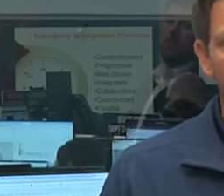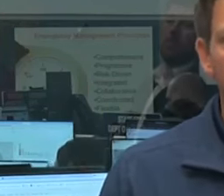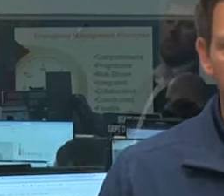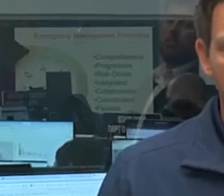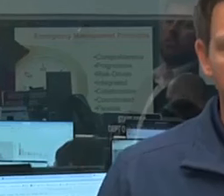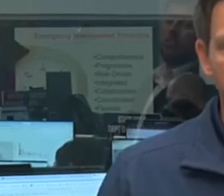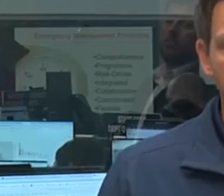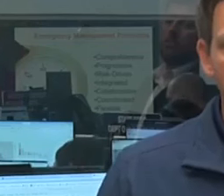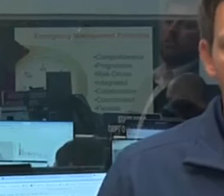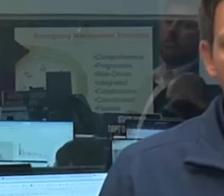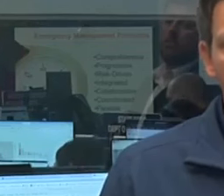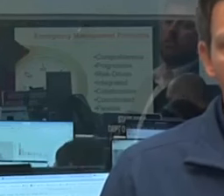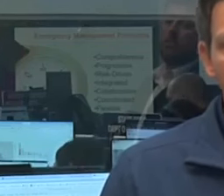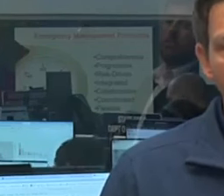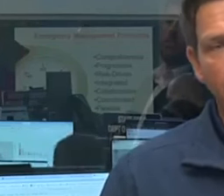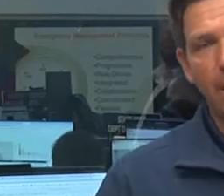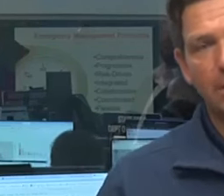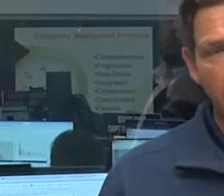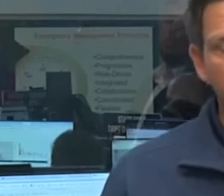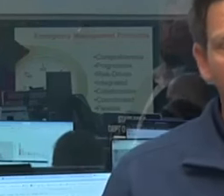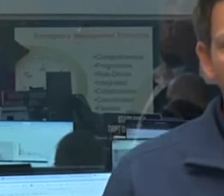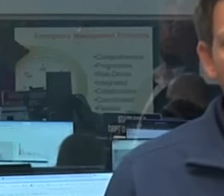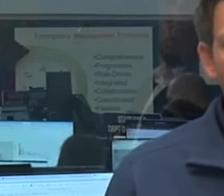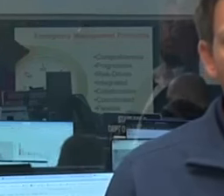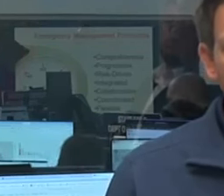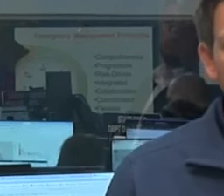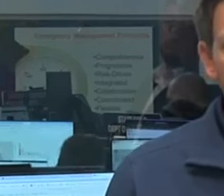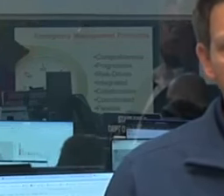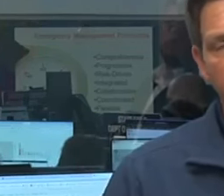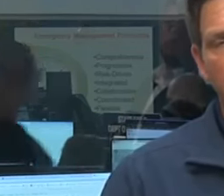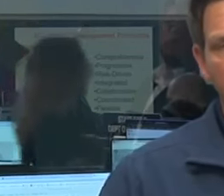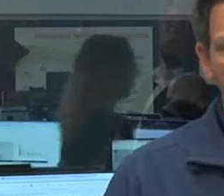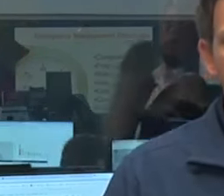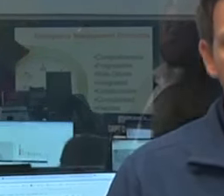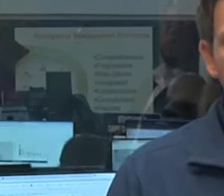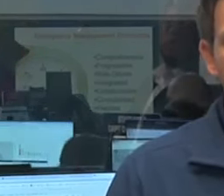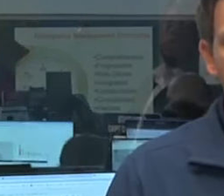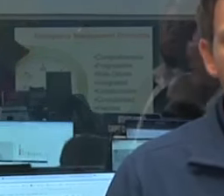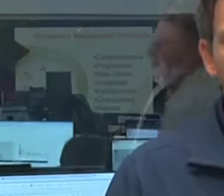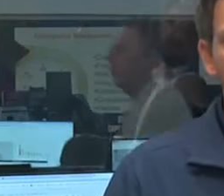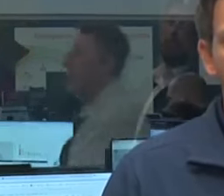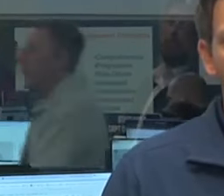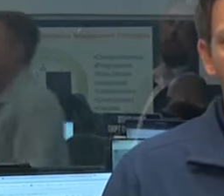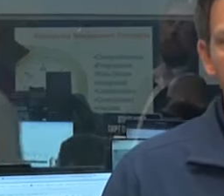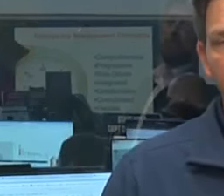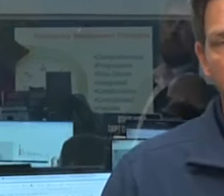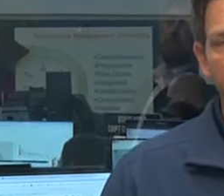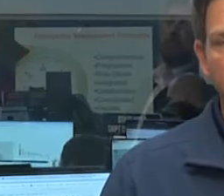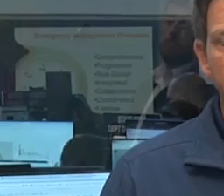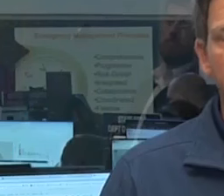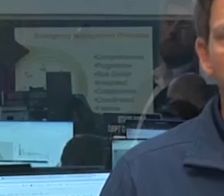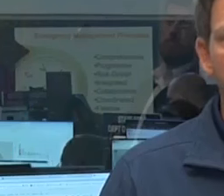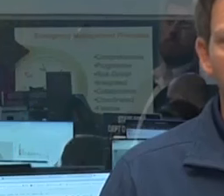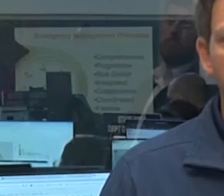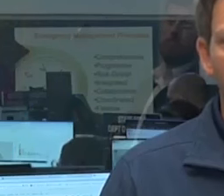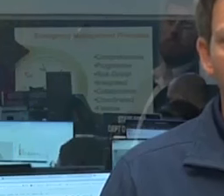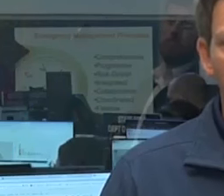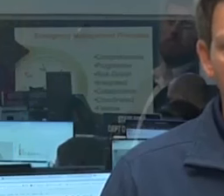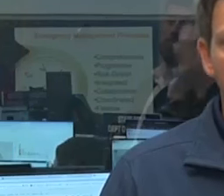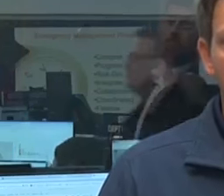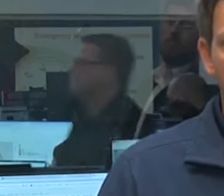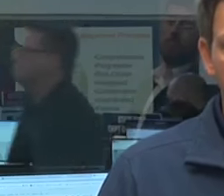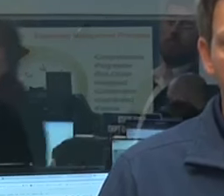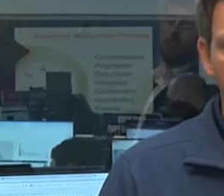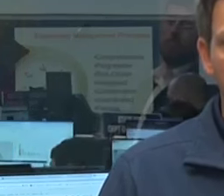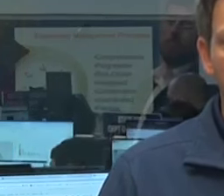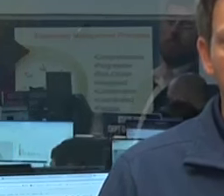real challenges. If it ends up going more east, you're going to end up seeing a track over some of the places that were the most hard